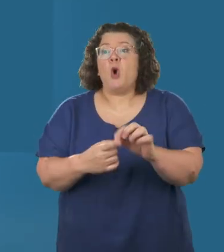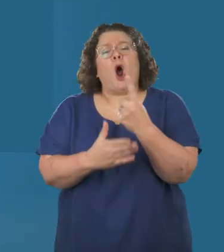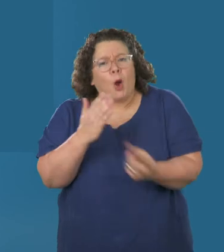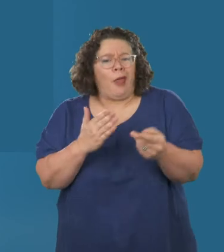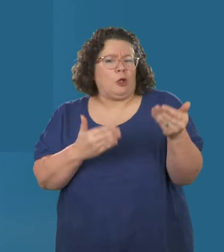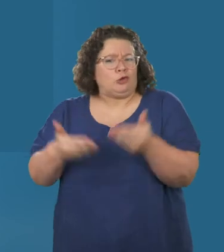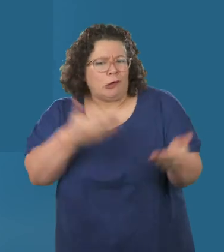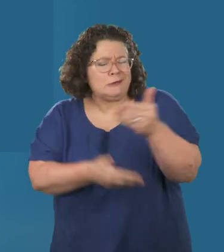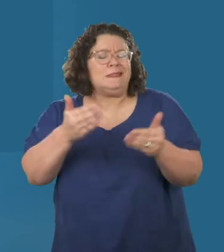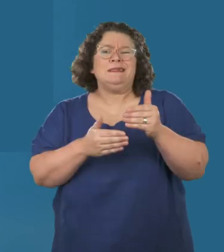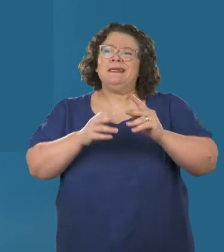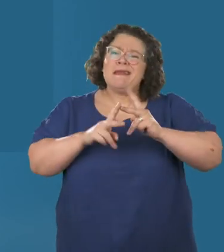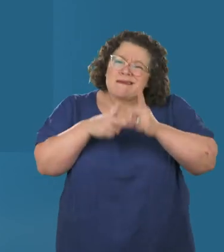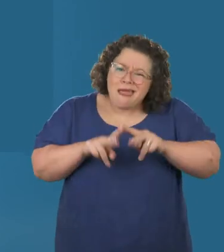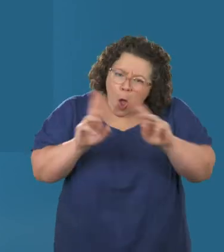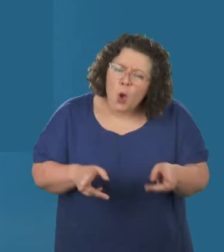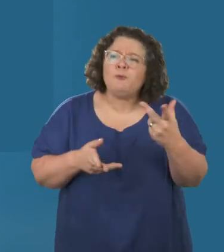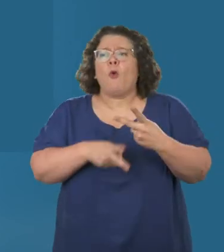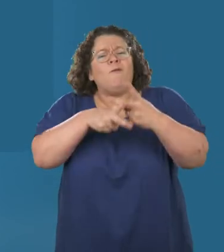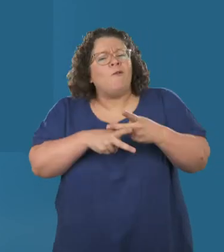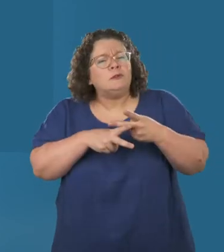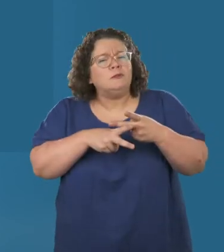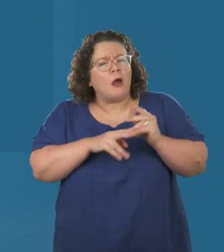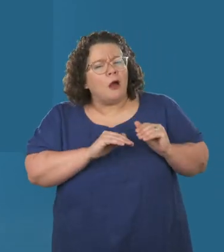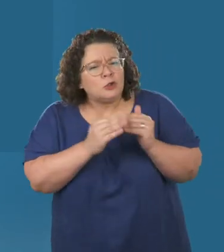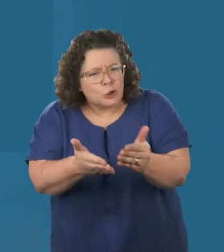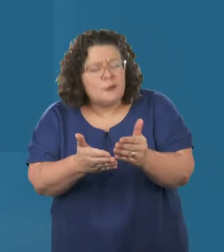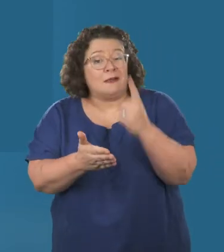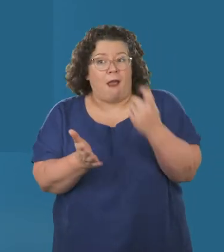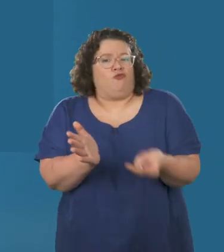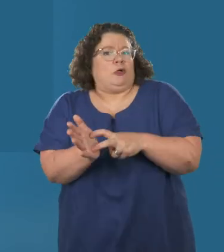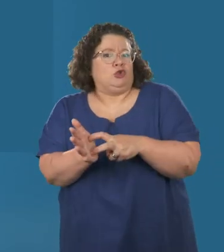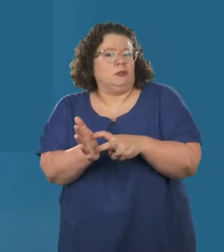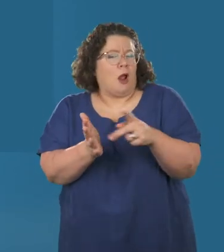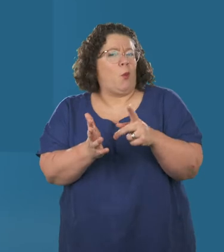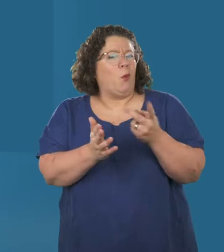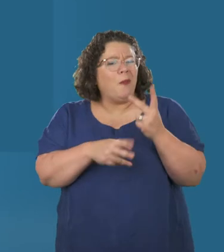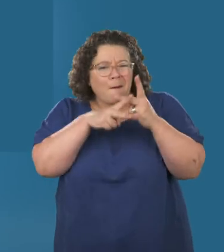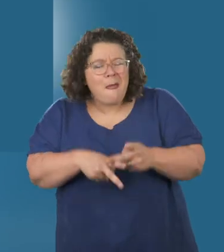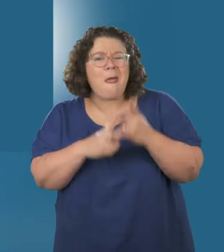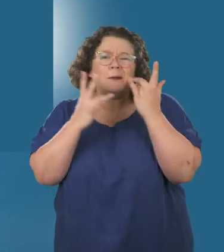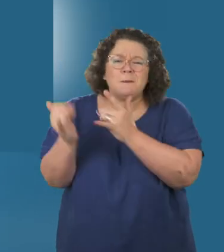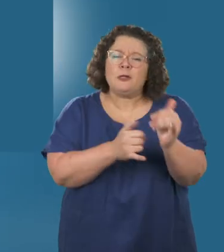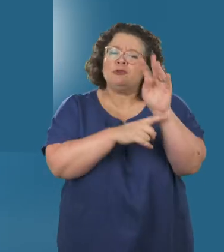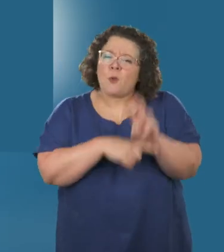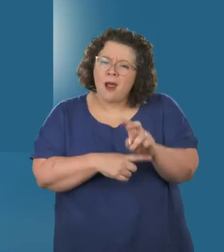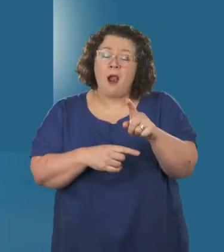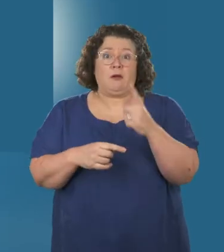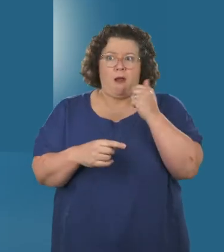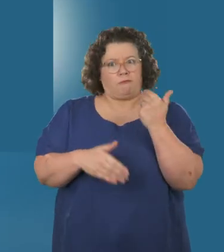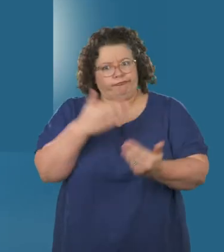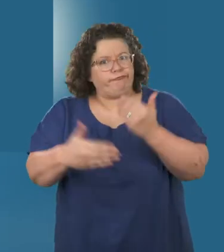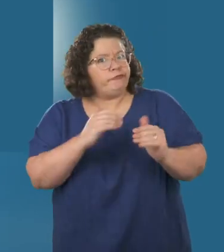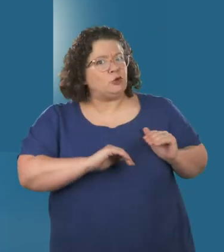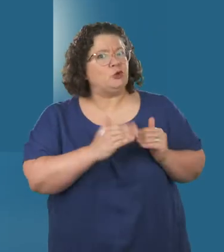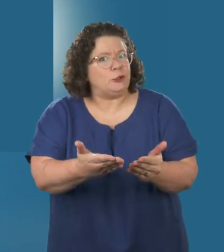that only not-for-profit children's care homes or foster services will register with Care Inspectorate Wales and be allowed to